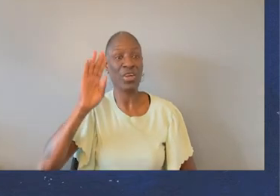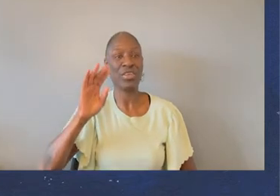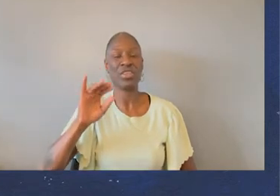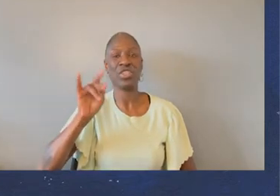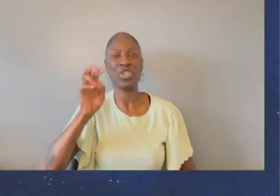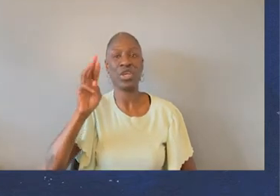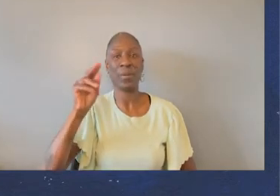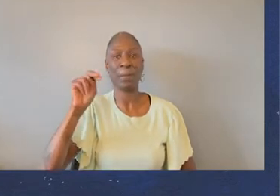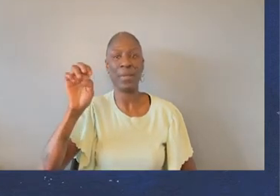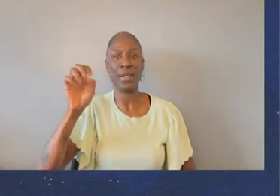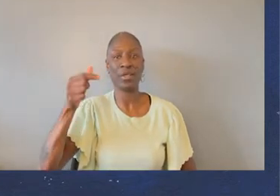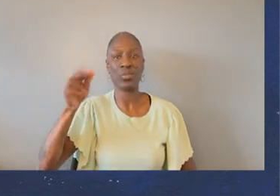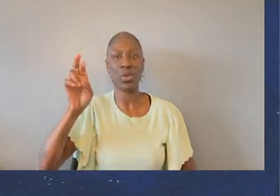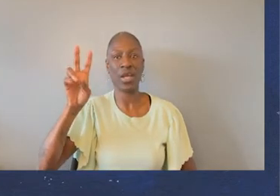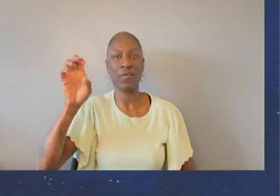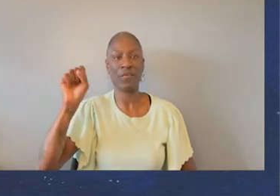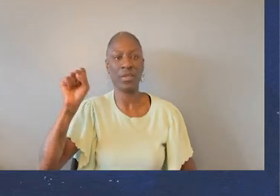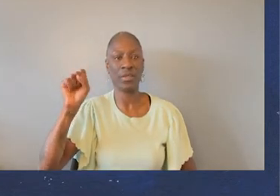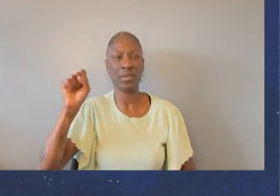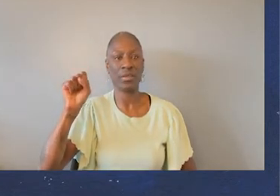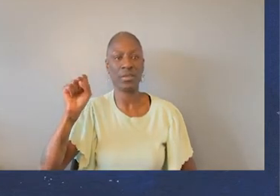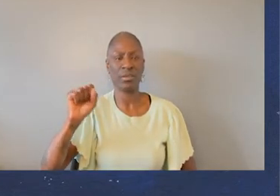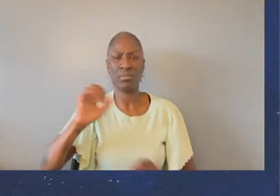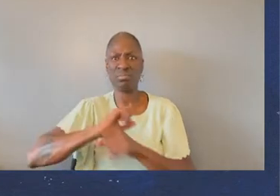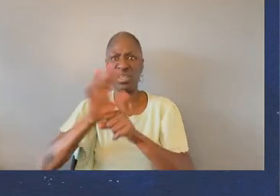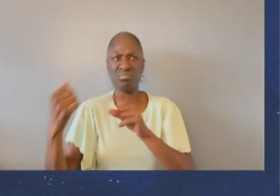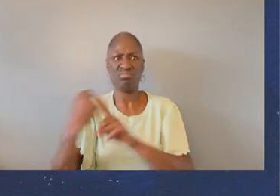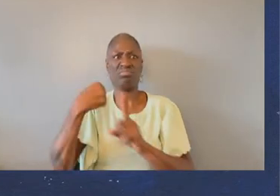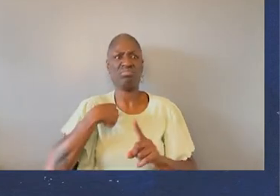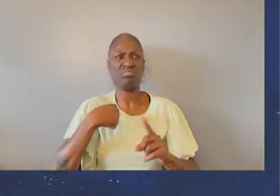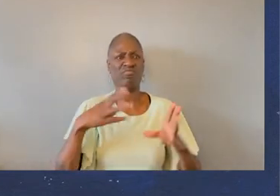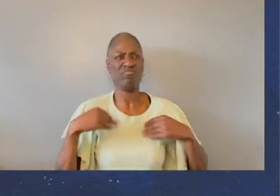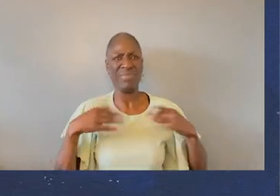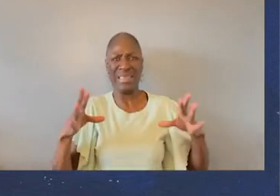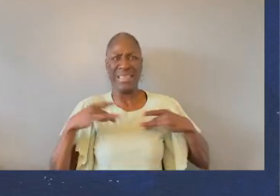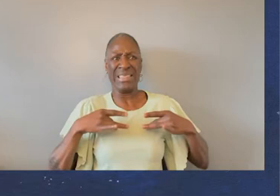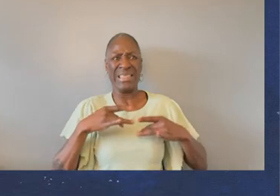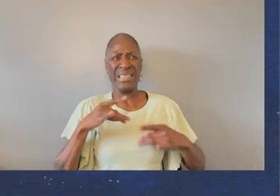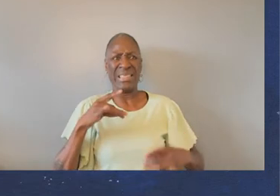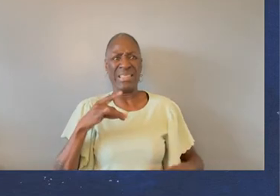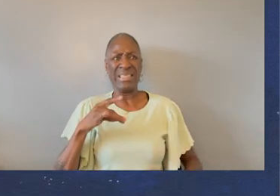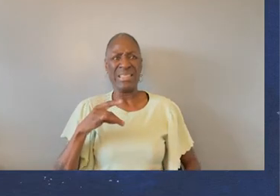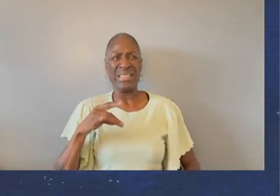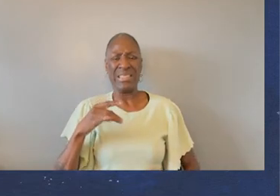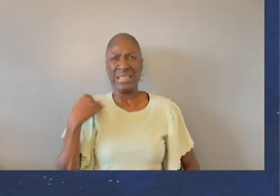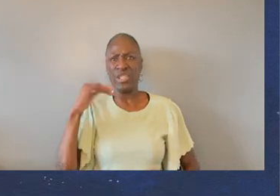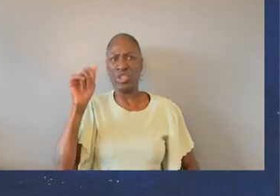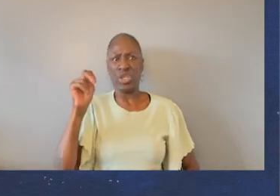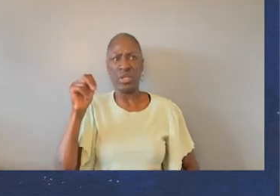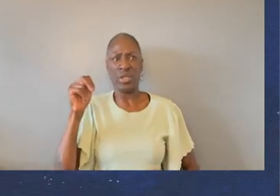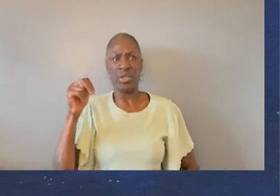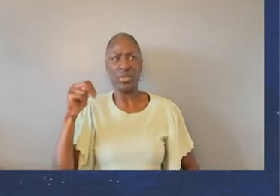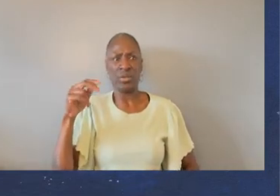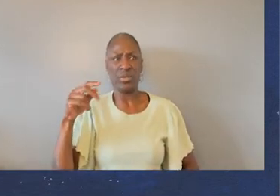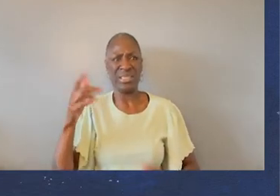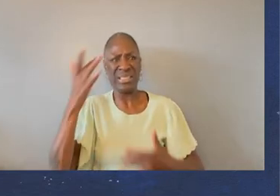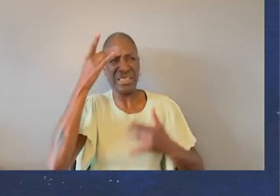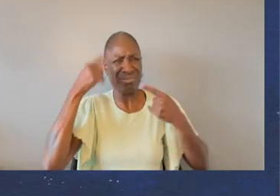Hi, my name is Jermaine Greaves. How has the COVID pandemic affected me? Well, I caught COVID in January.